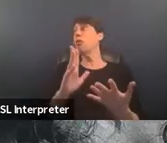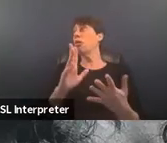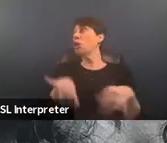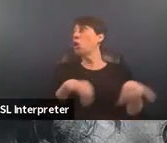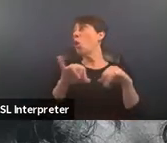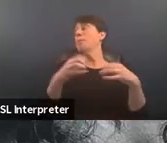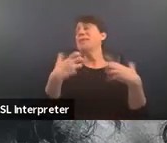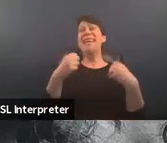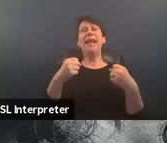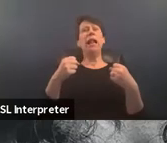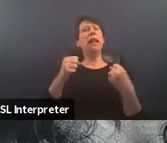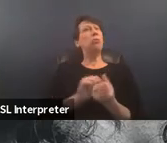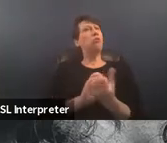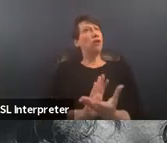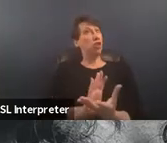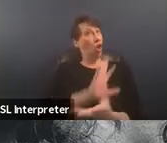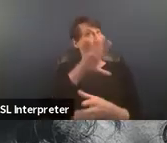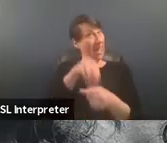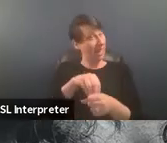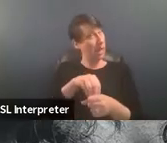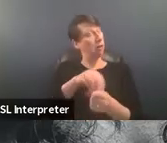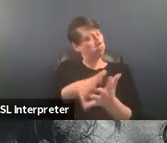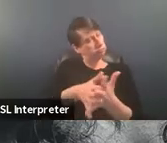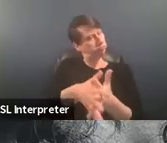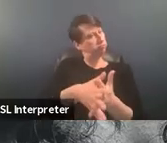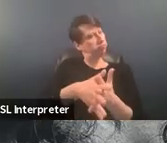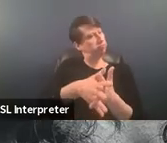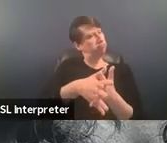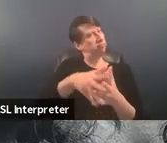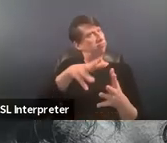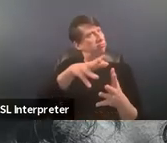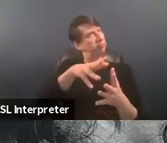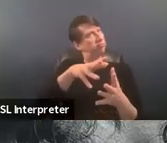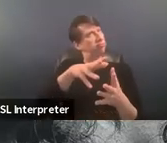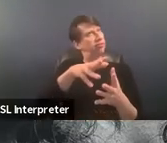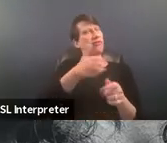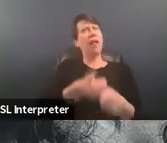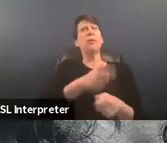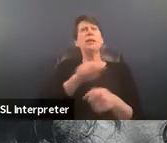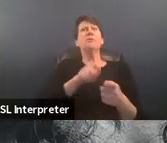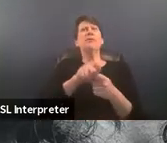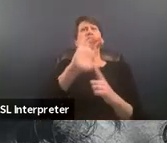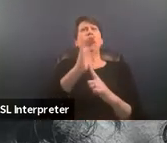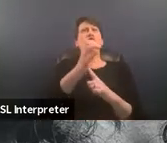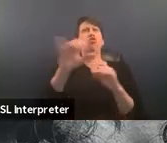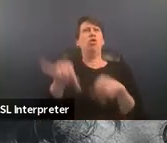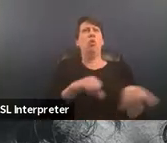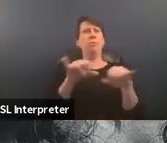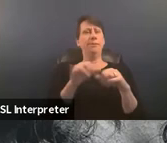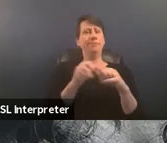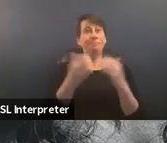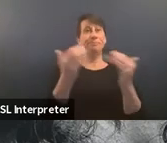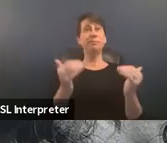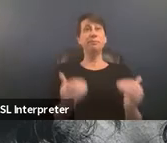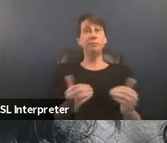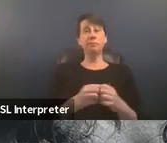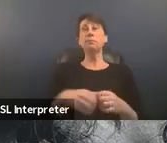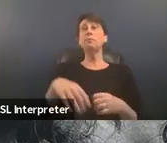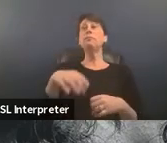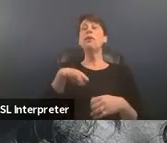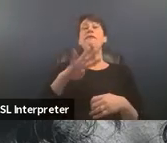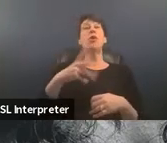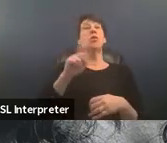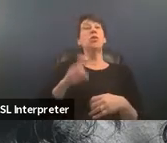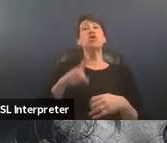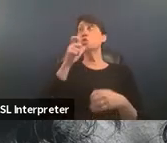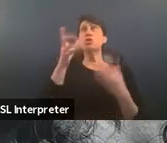integrated in a cultural and culturally specific way um the fourth question is who is being served right